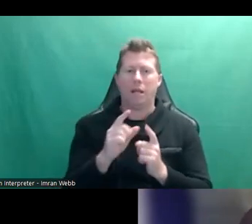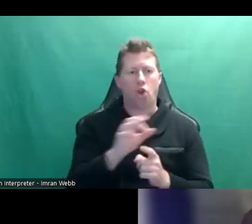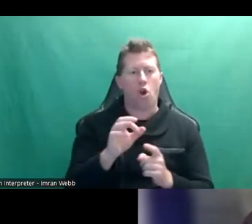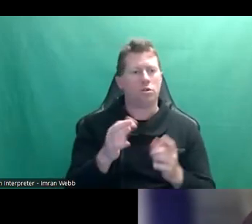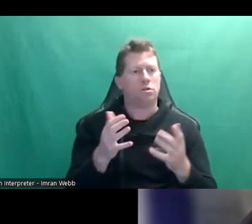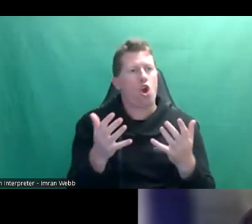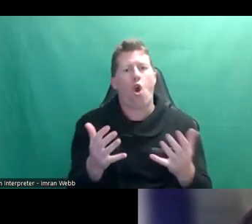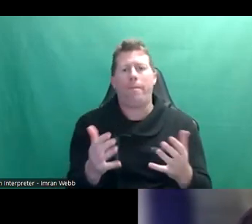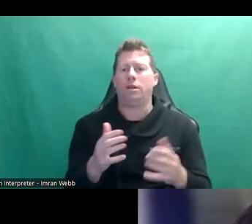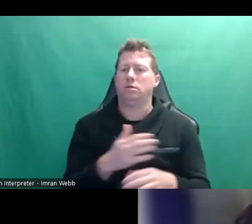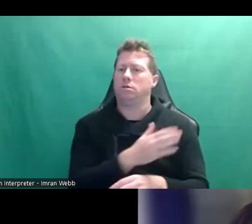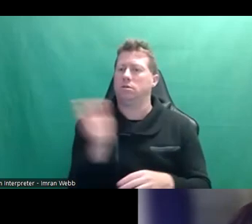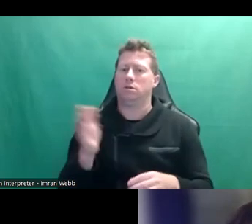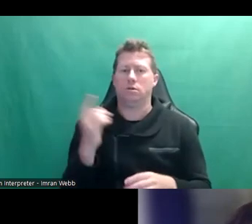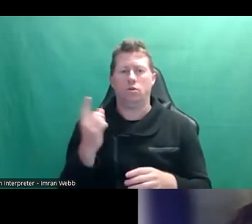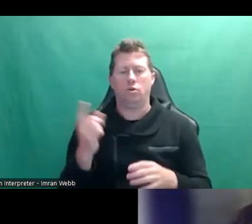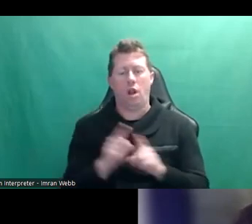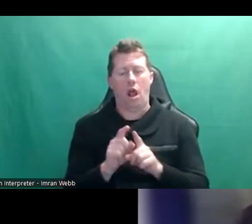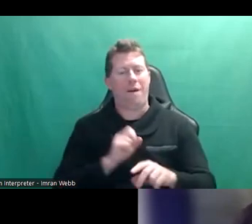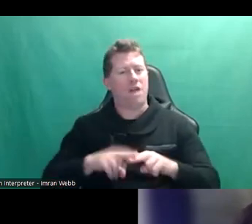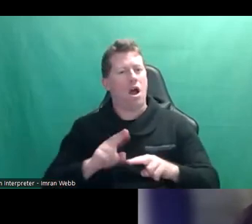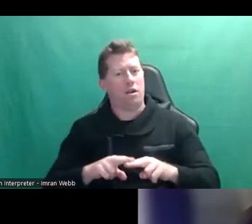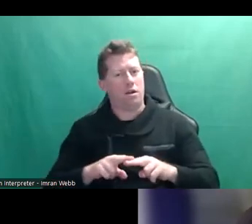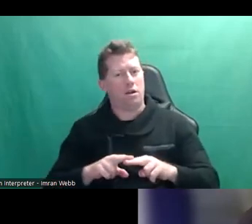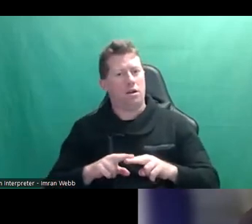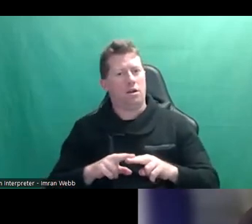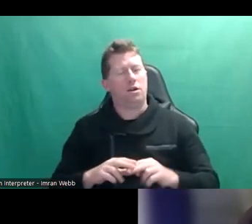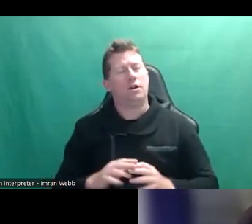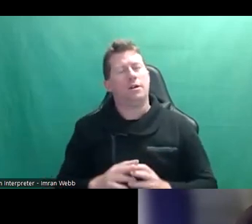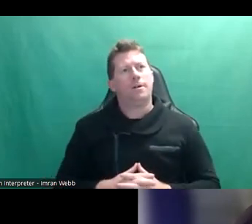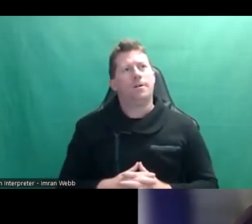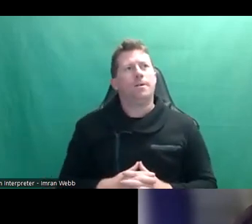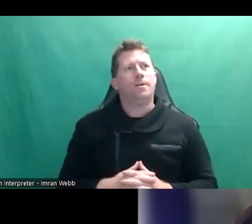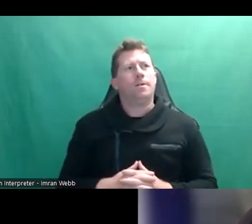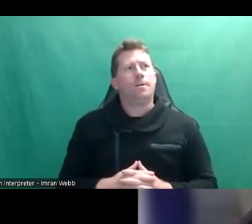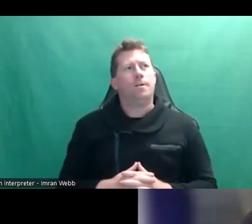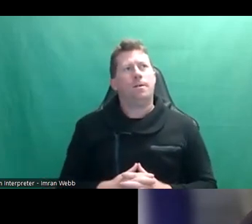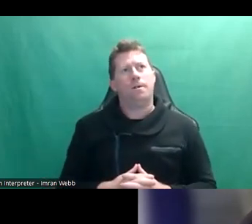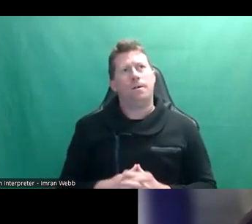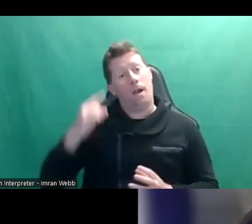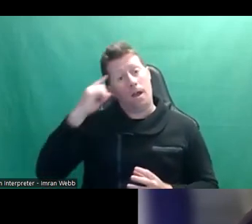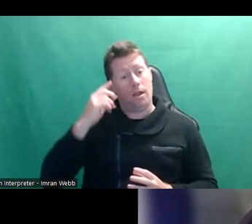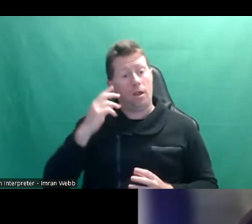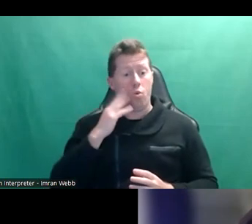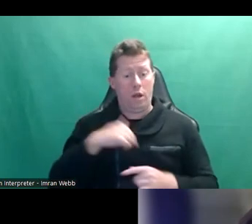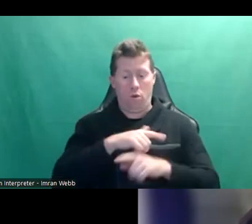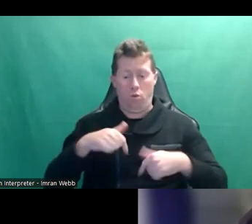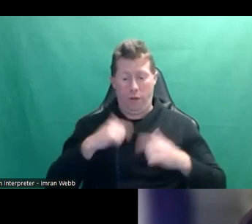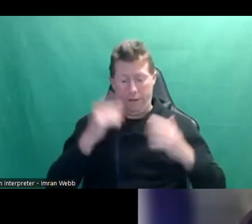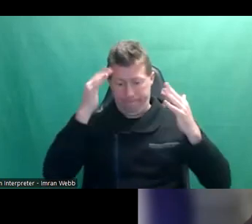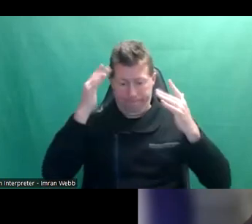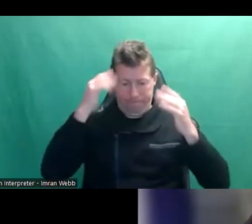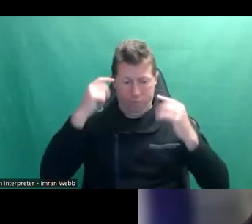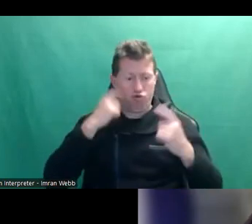all people of my father's cultural background. I think what we have to do when we're trying to figure this out is say, well,